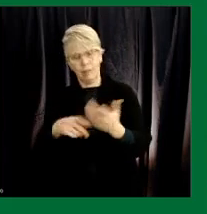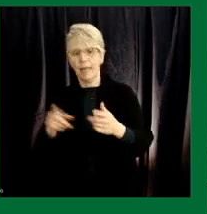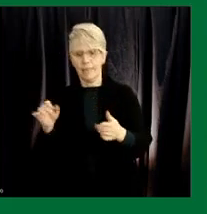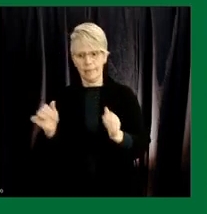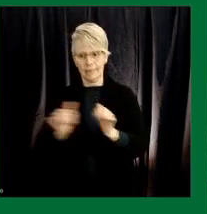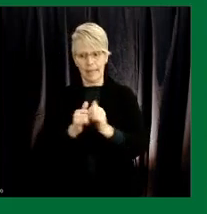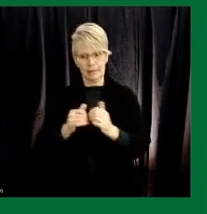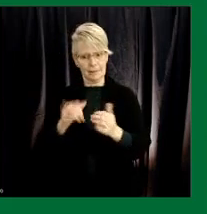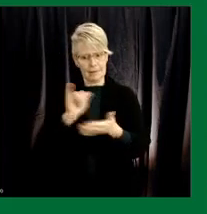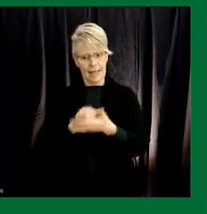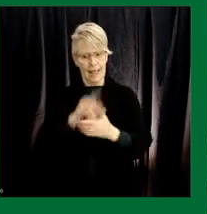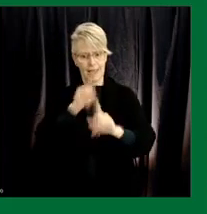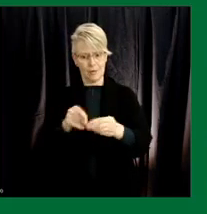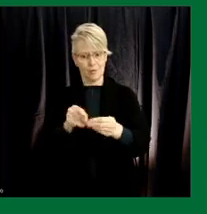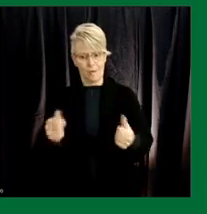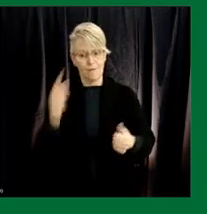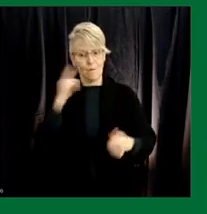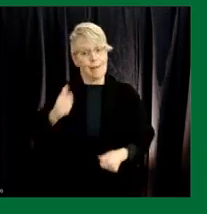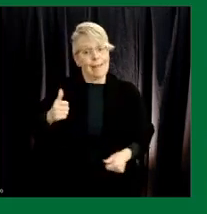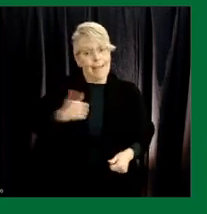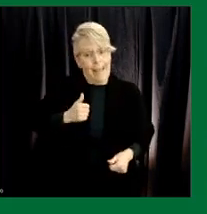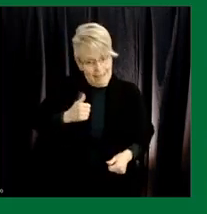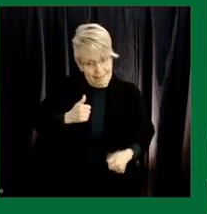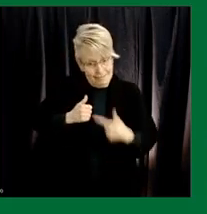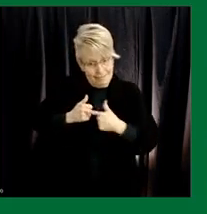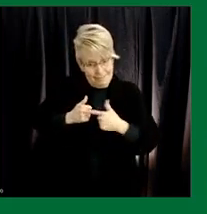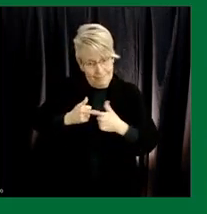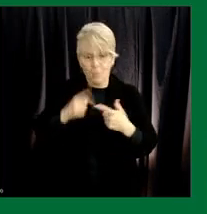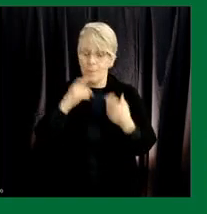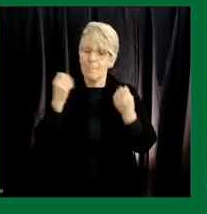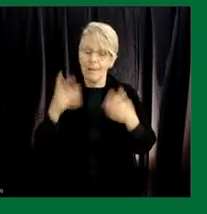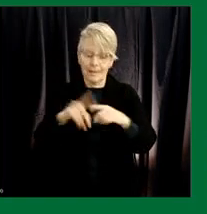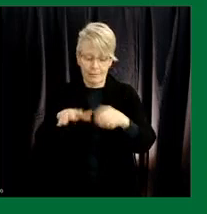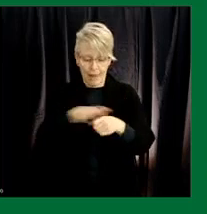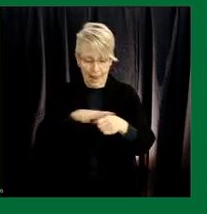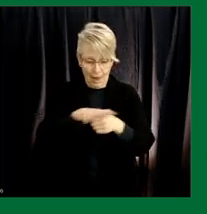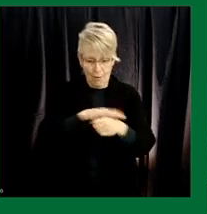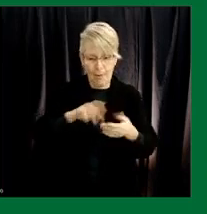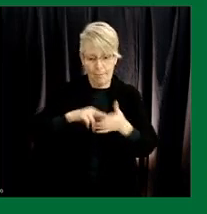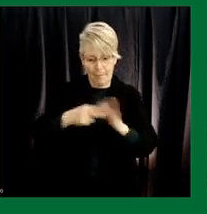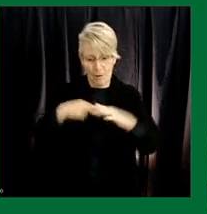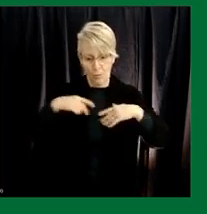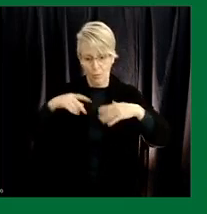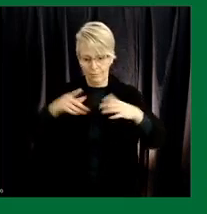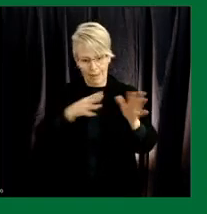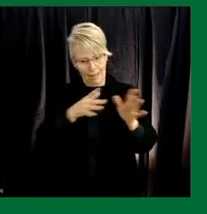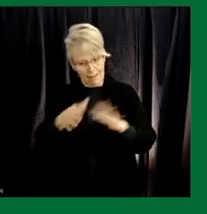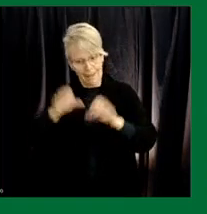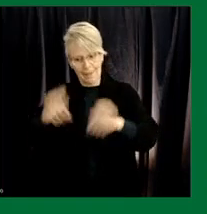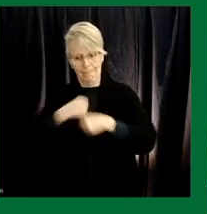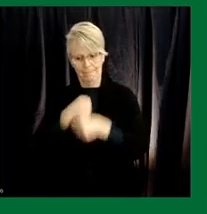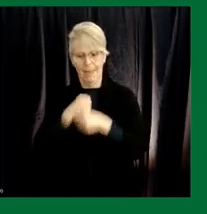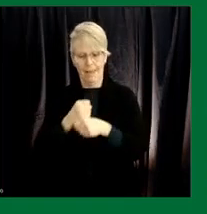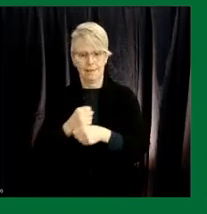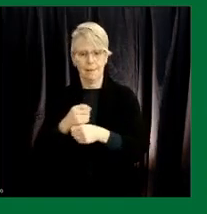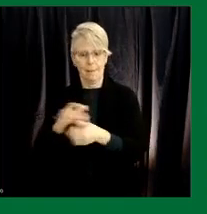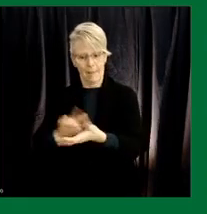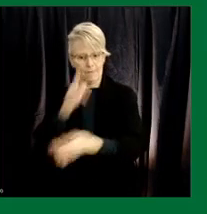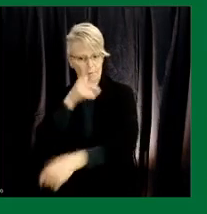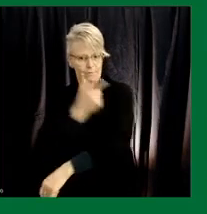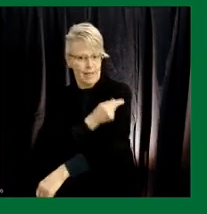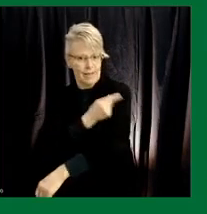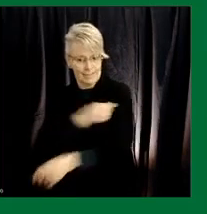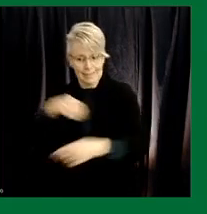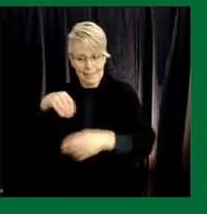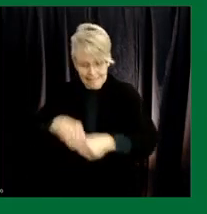are uh you know going to be a number of areas that where we will ultimately have the ability to produce vaccines here in canada um i i don't know there